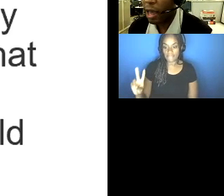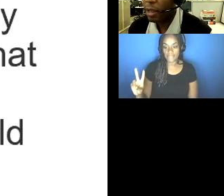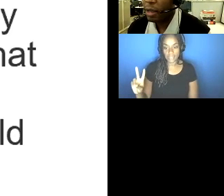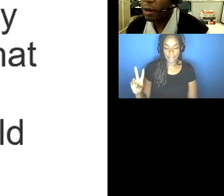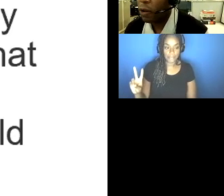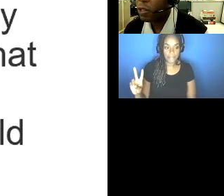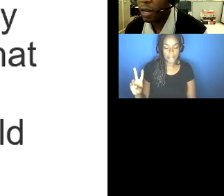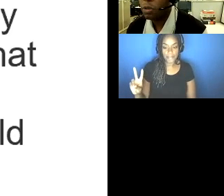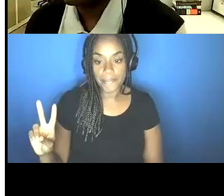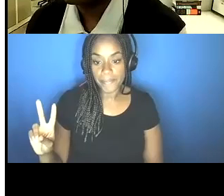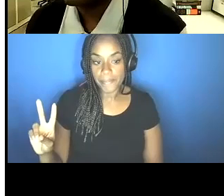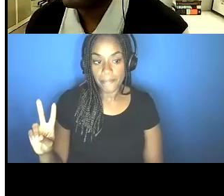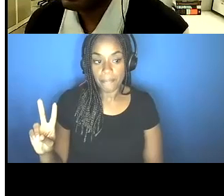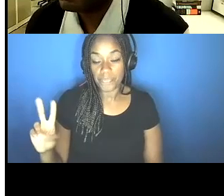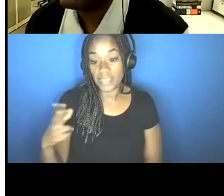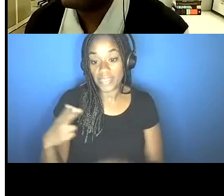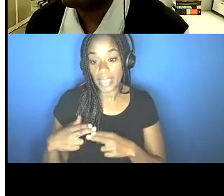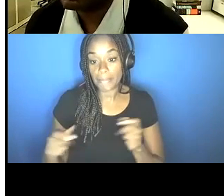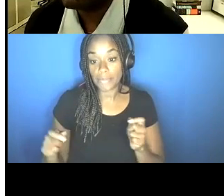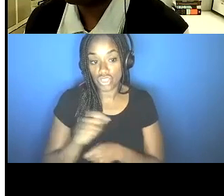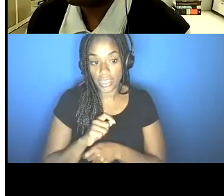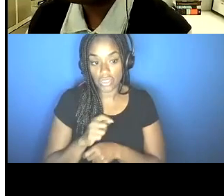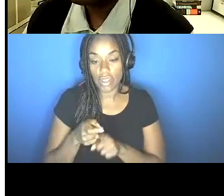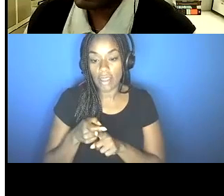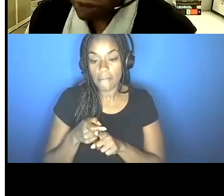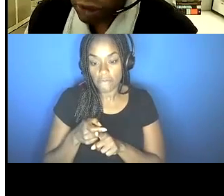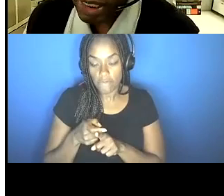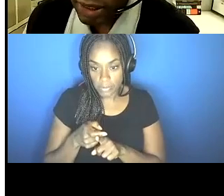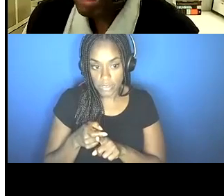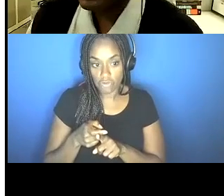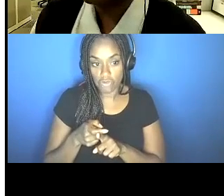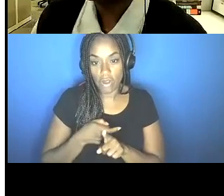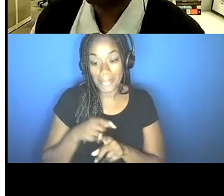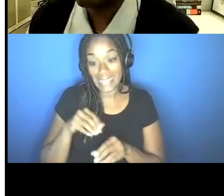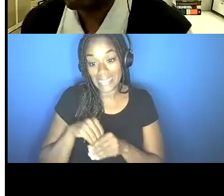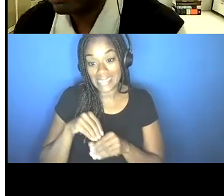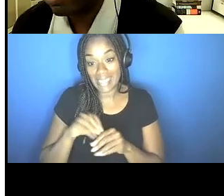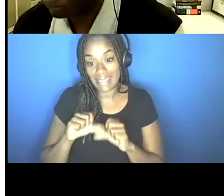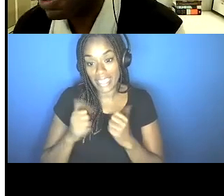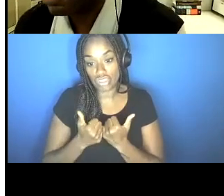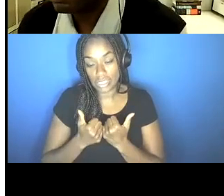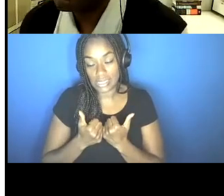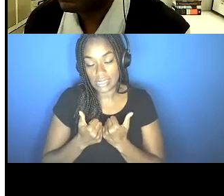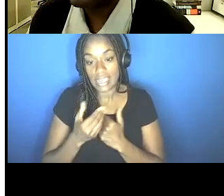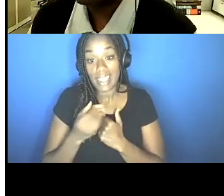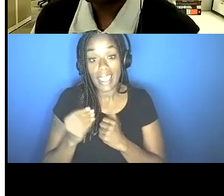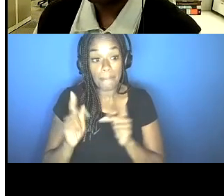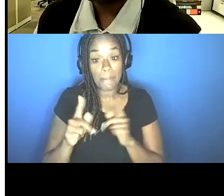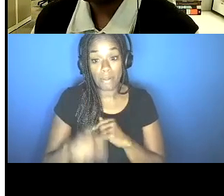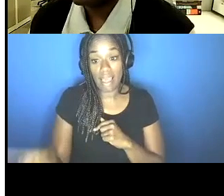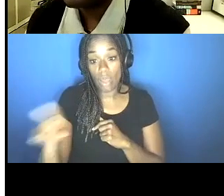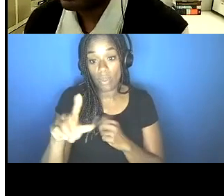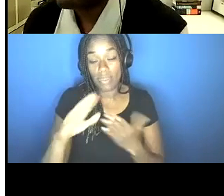that and knowledge that the name change came from a call from inside the agency, but also folks in the communities